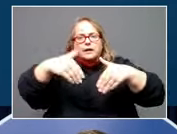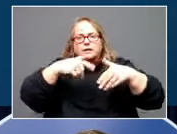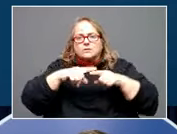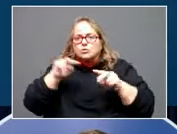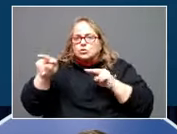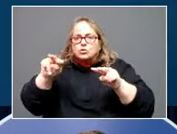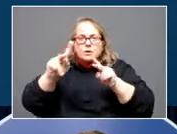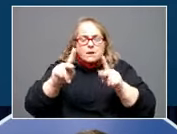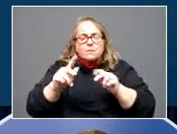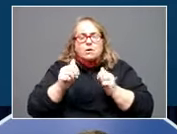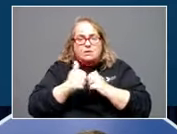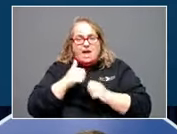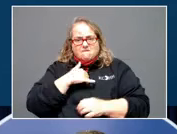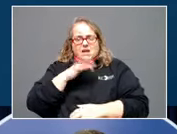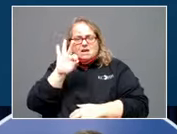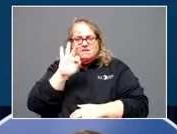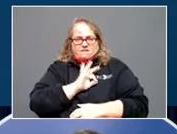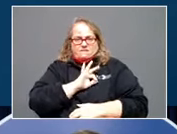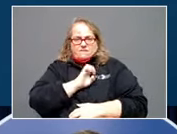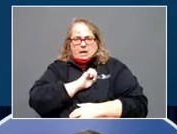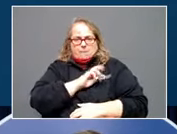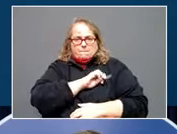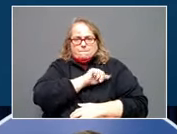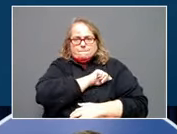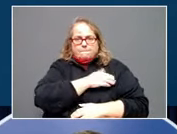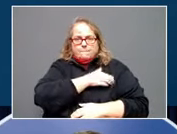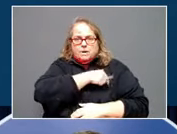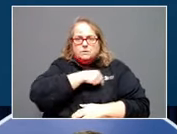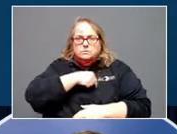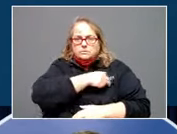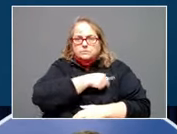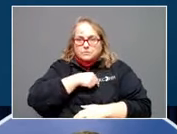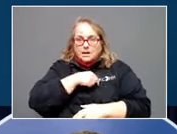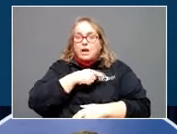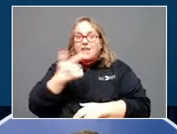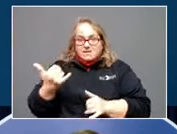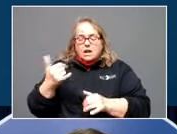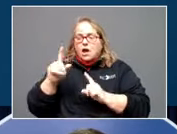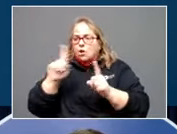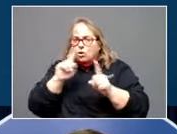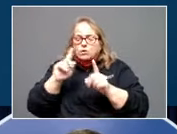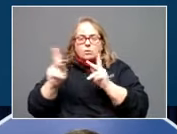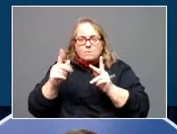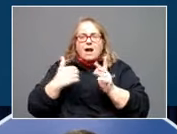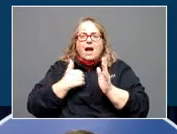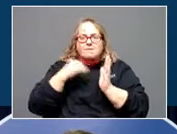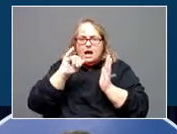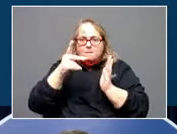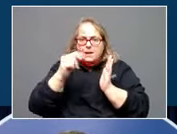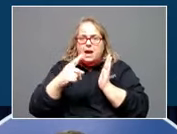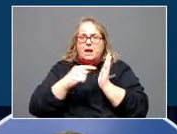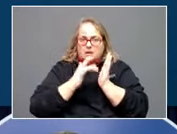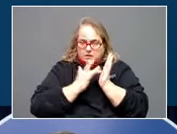They can help start your claim at that point. And they're actually now making appointments with individuals